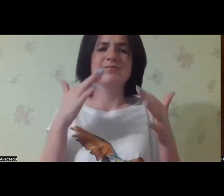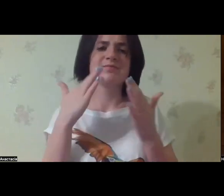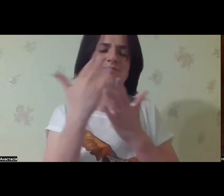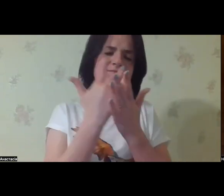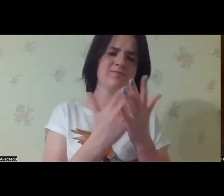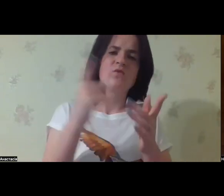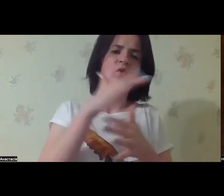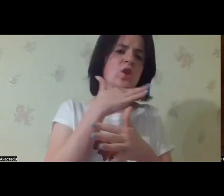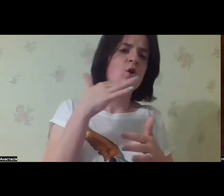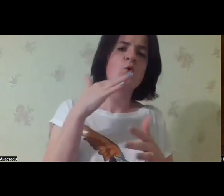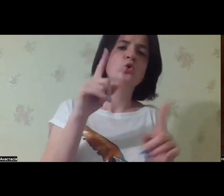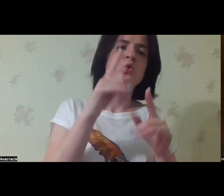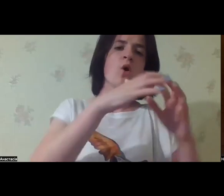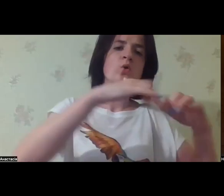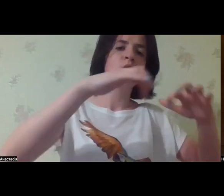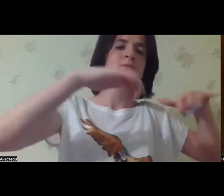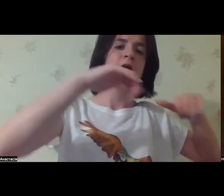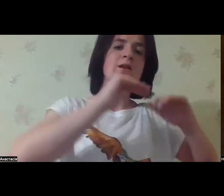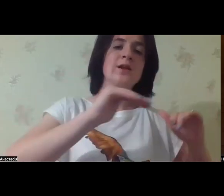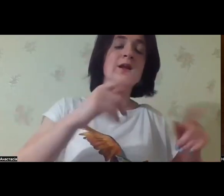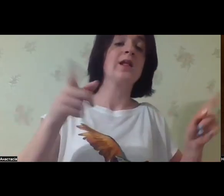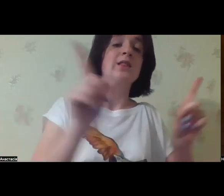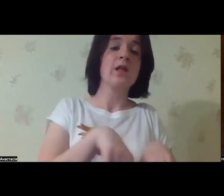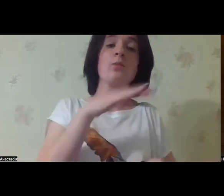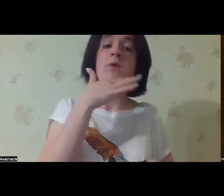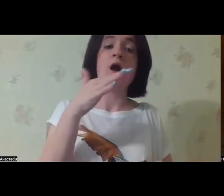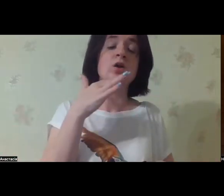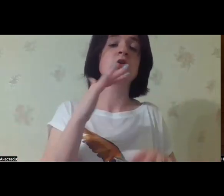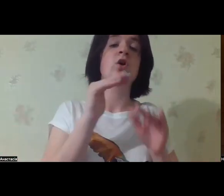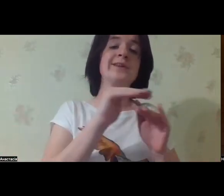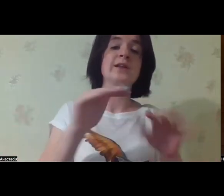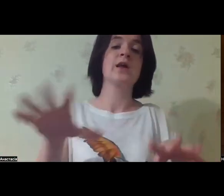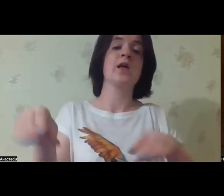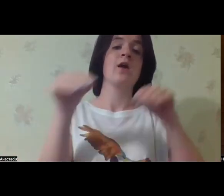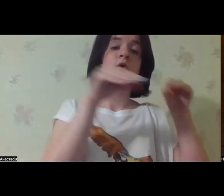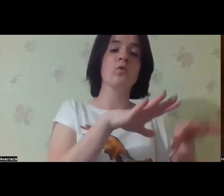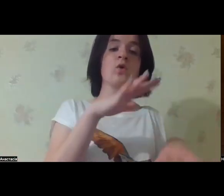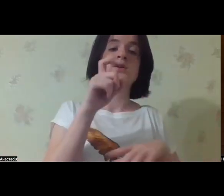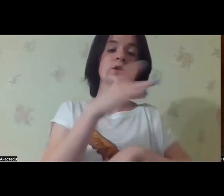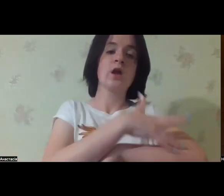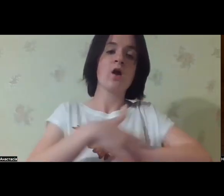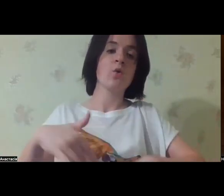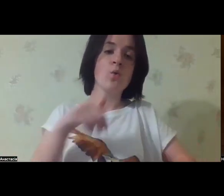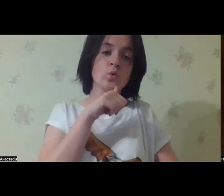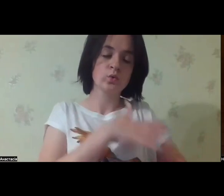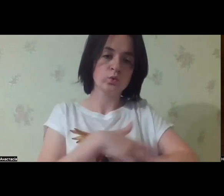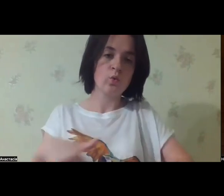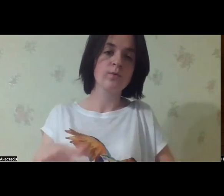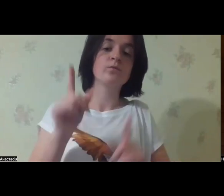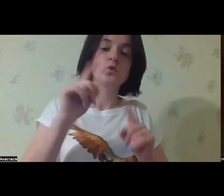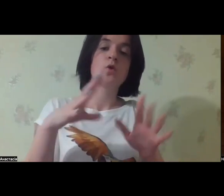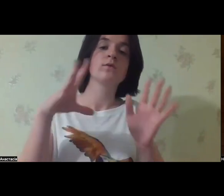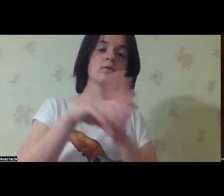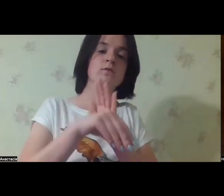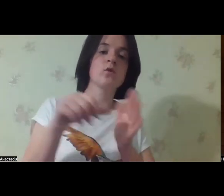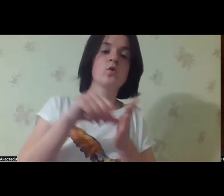fostering for many reasons, because they don't want to get their children adopted, because many